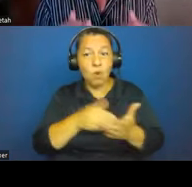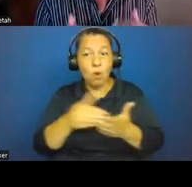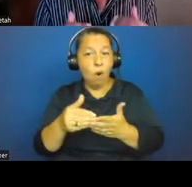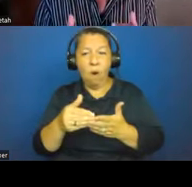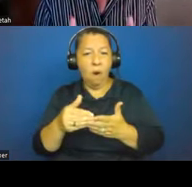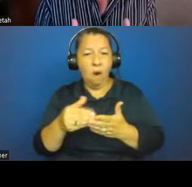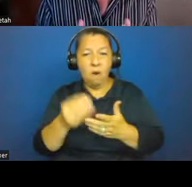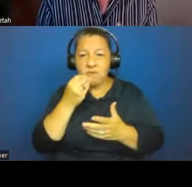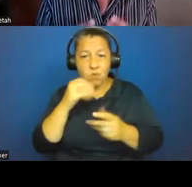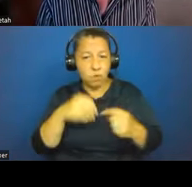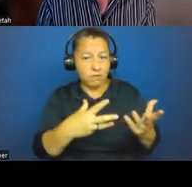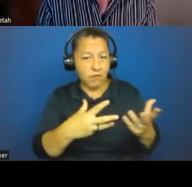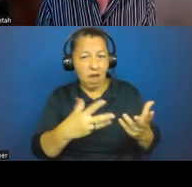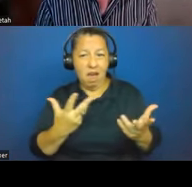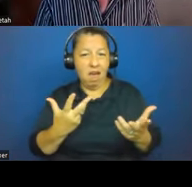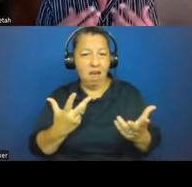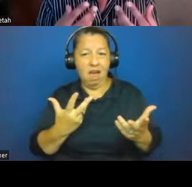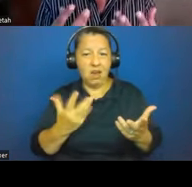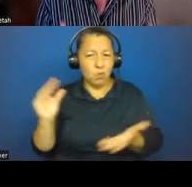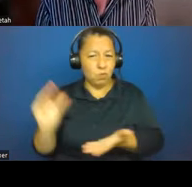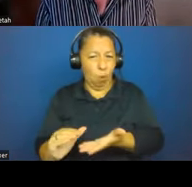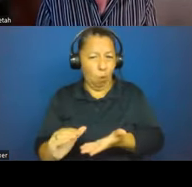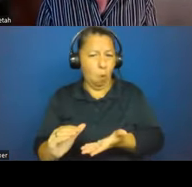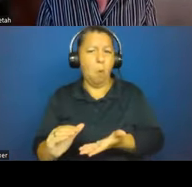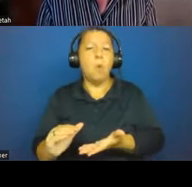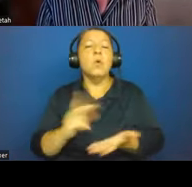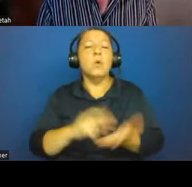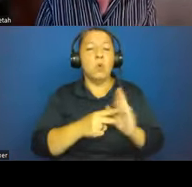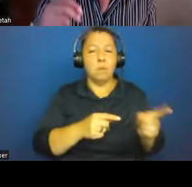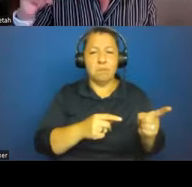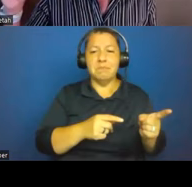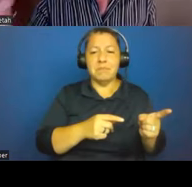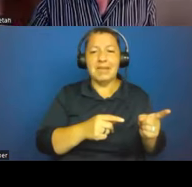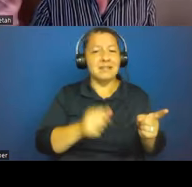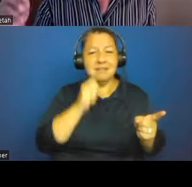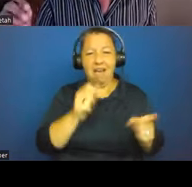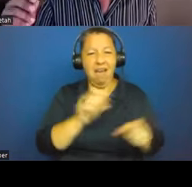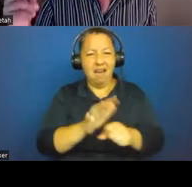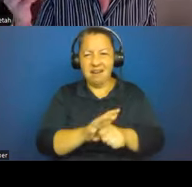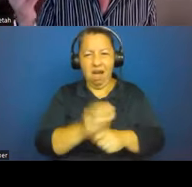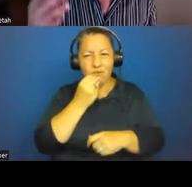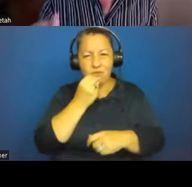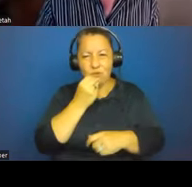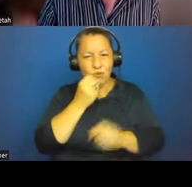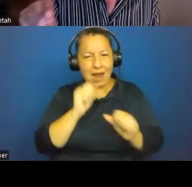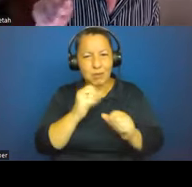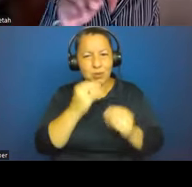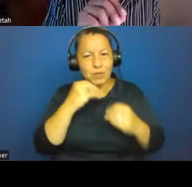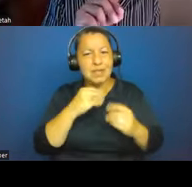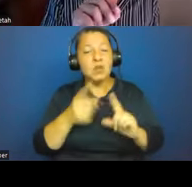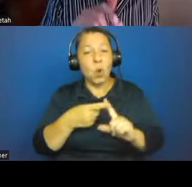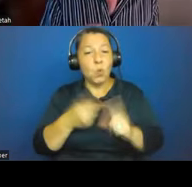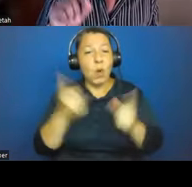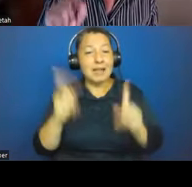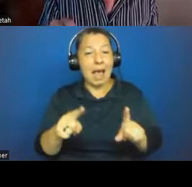relatively low, so they were generally malnourished. When they contracted malaria, that debilitated them